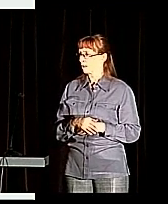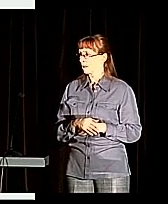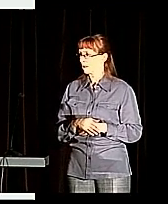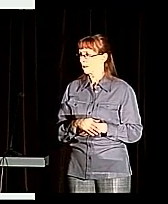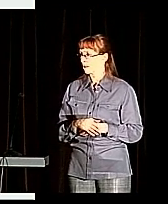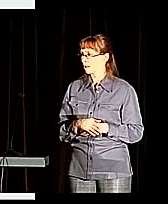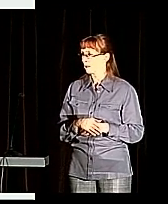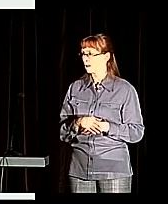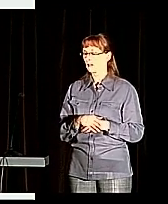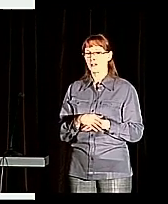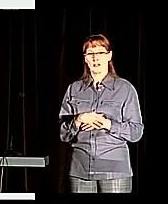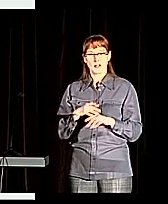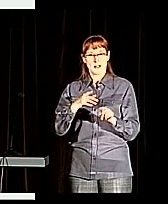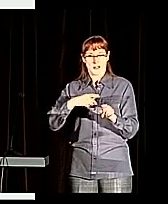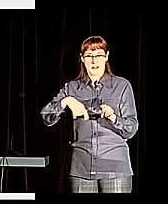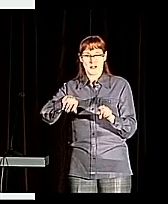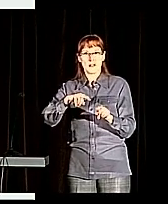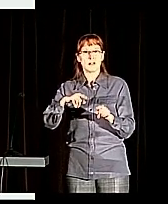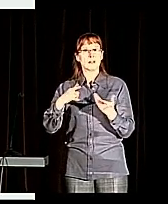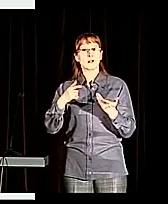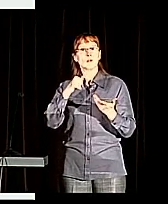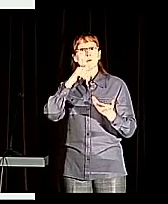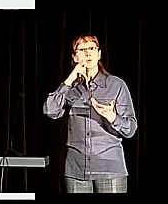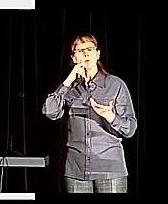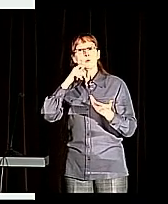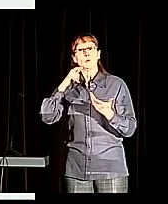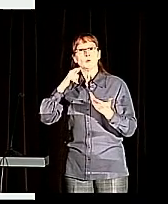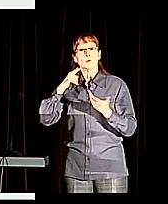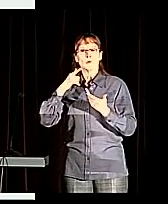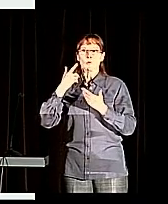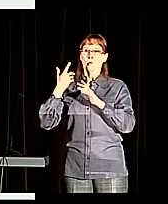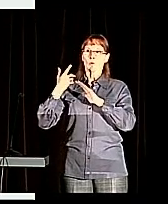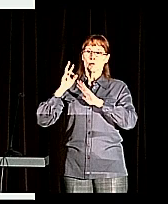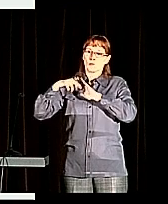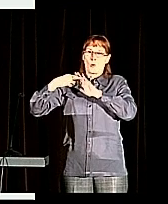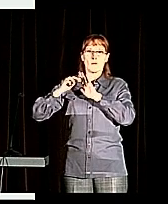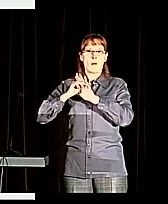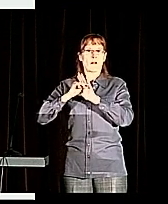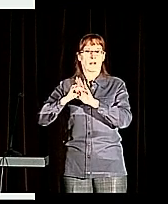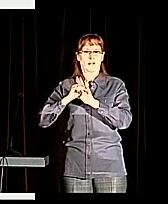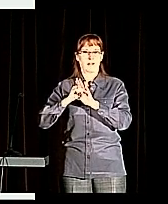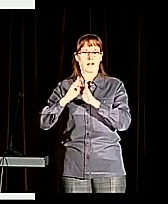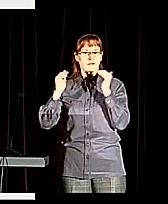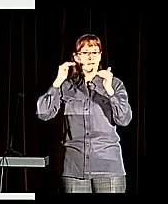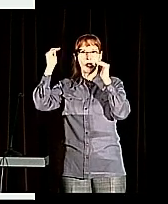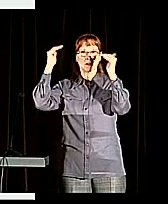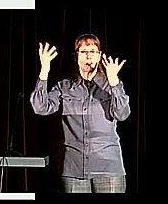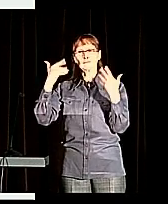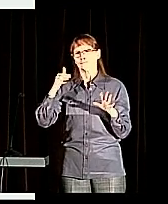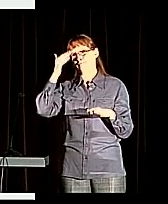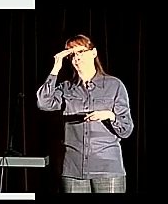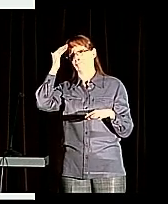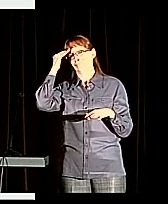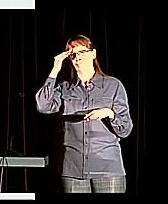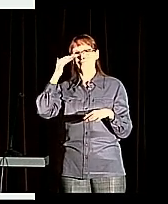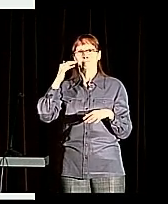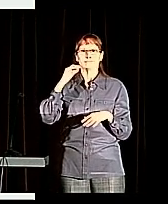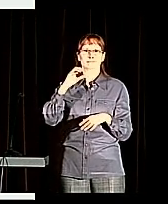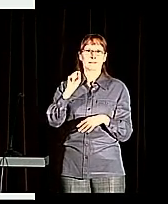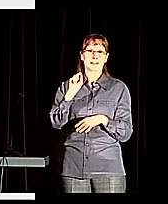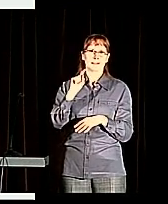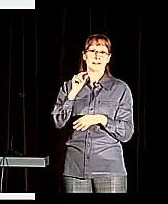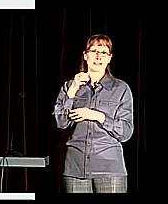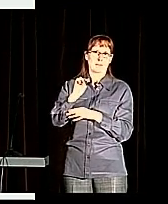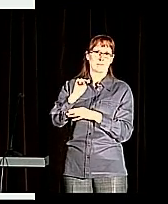really don't have access to a community of people who are like yourself. One of the downfalls, or one of the pitfalls of IDEA and mainstream